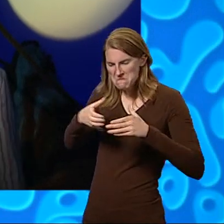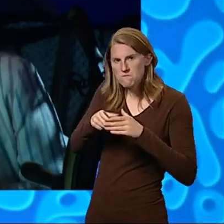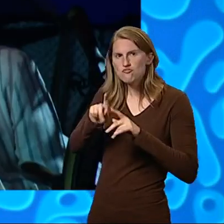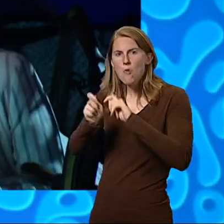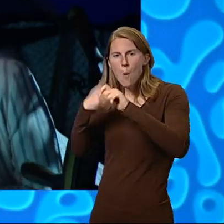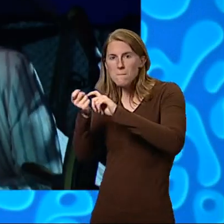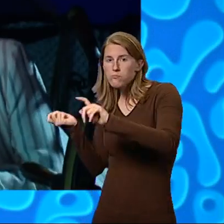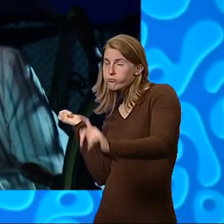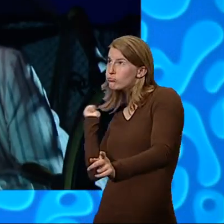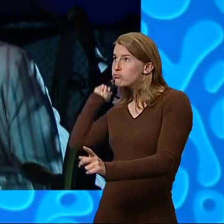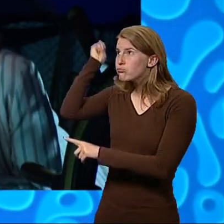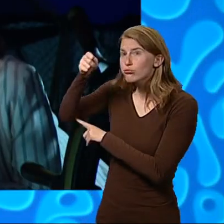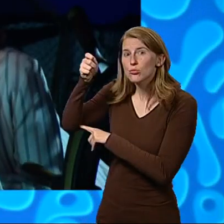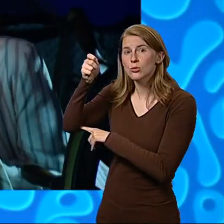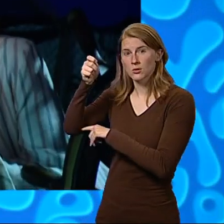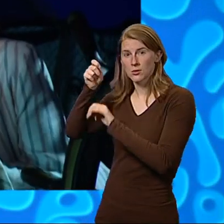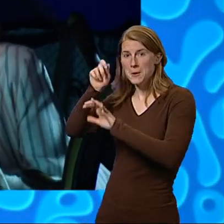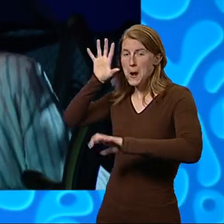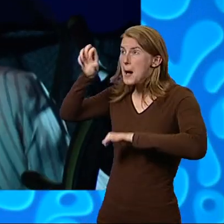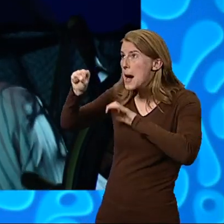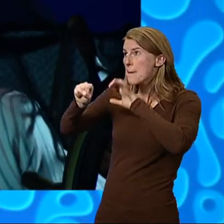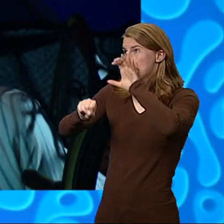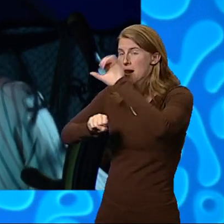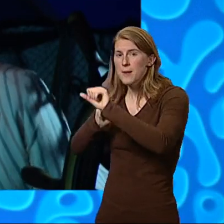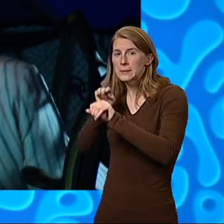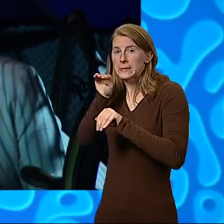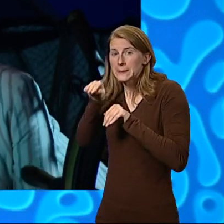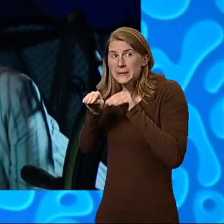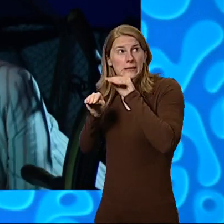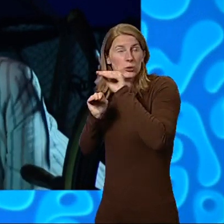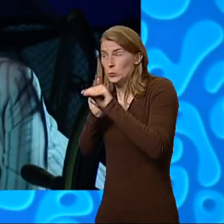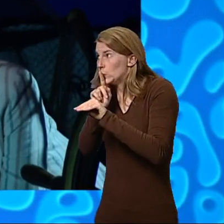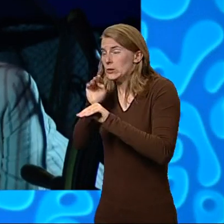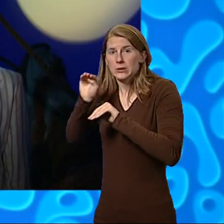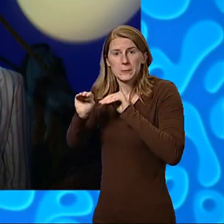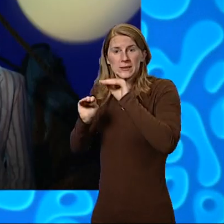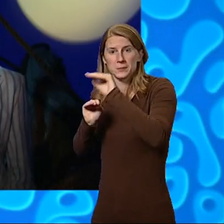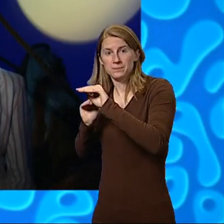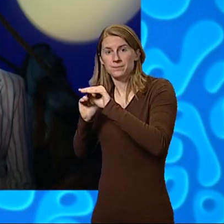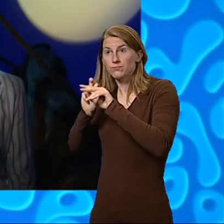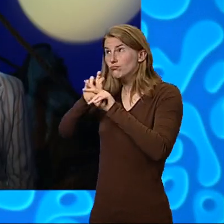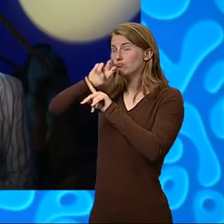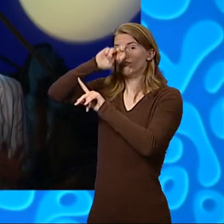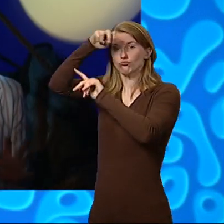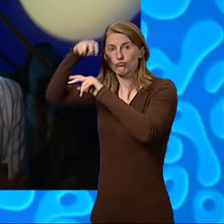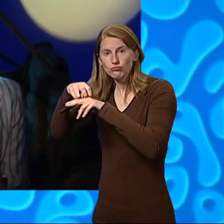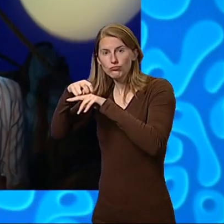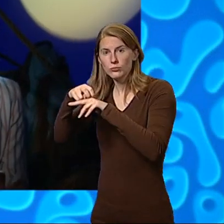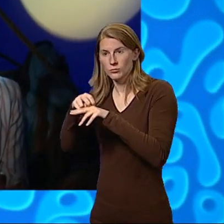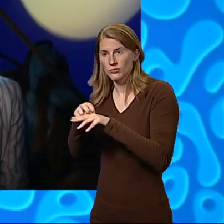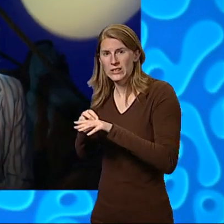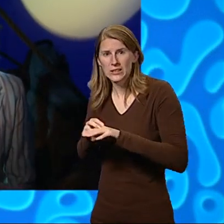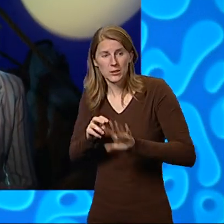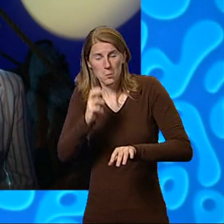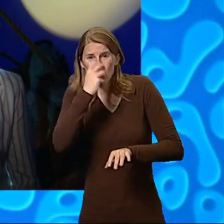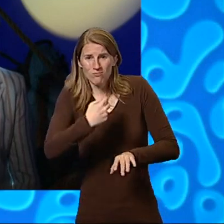them. Tipee, tip, beetle, creak, went Lily as they crept across the deck. Be quiet,